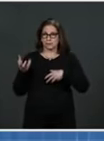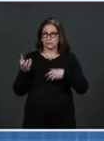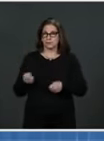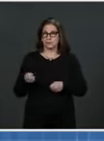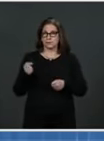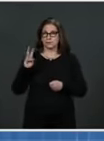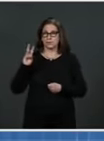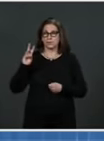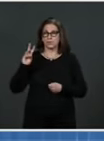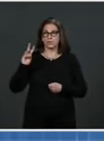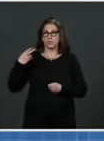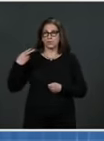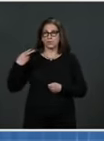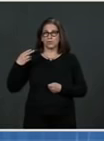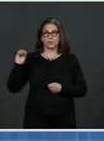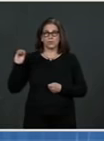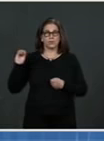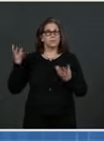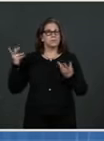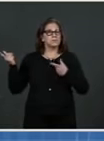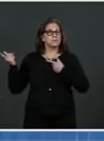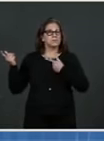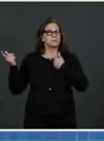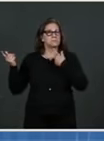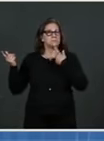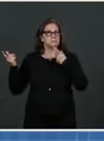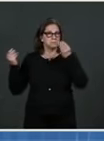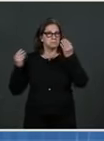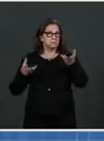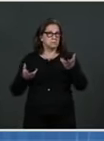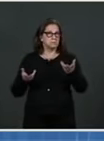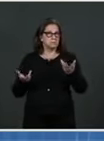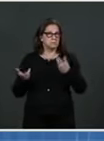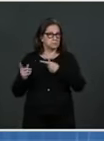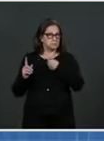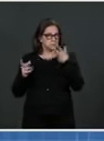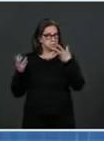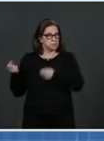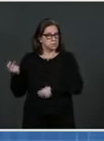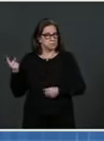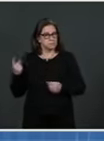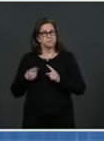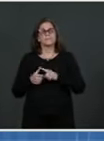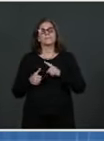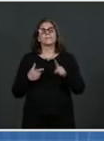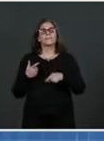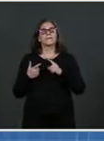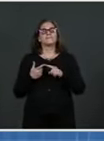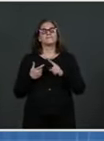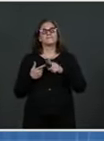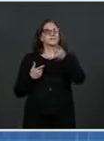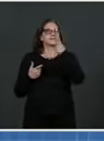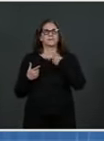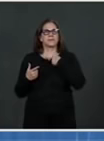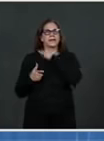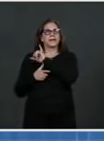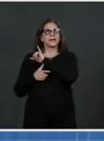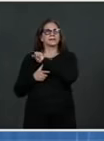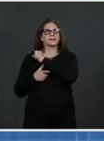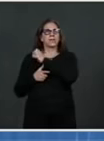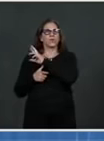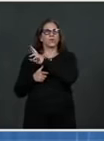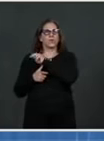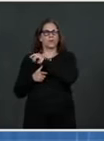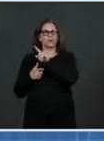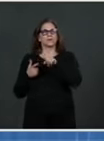to keep it short. And then secondly, to CDC Director Dr. Walensky, thank you for speaking so candidly about the data that you're